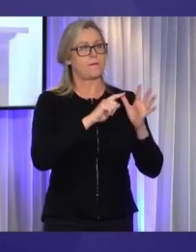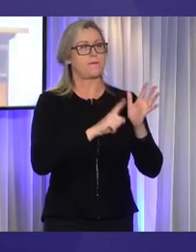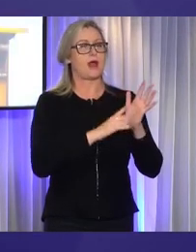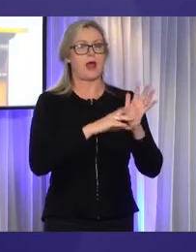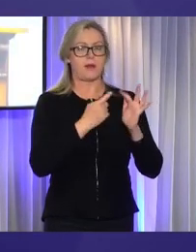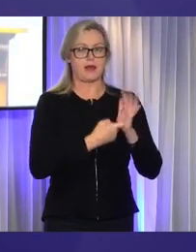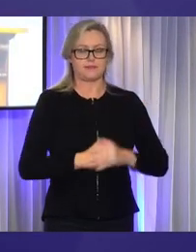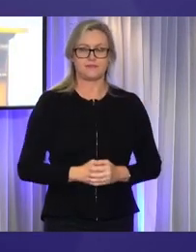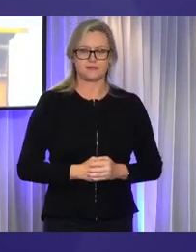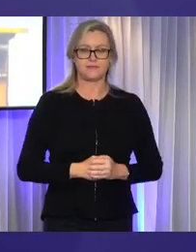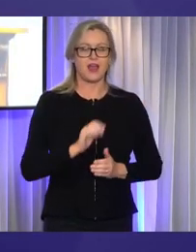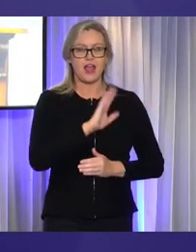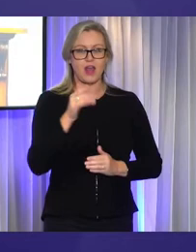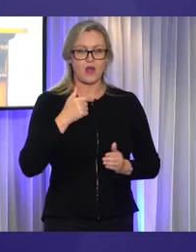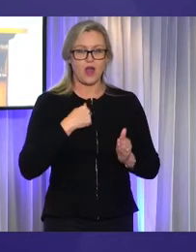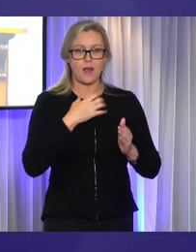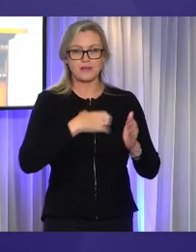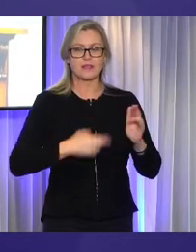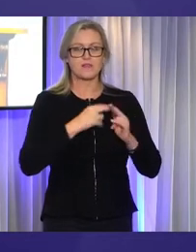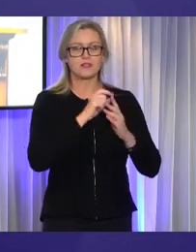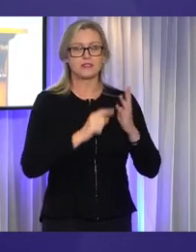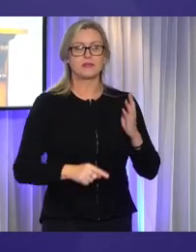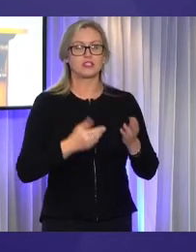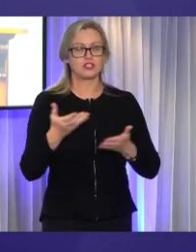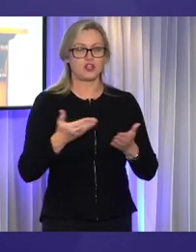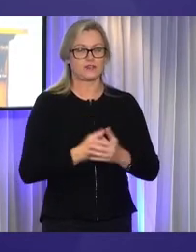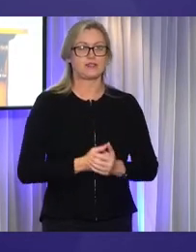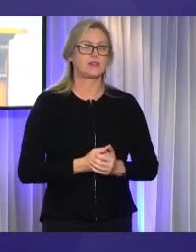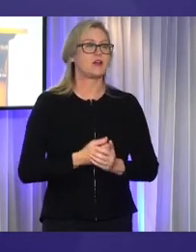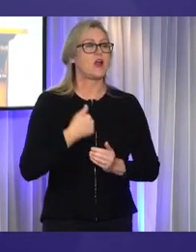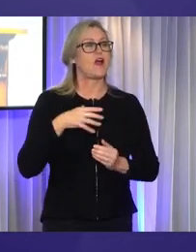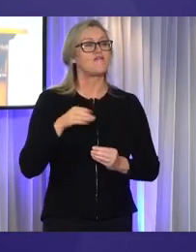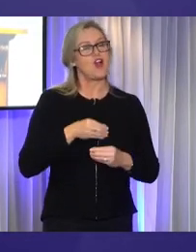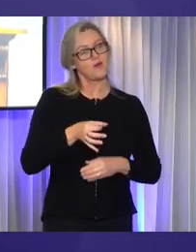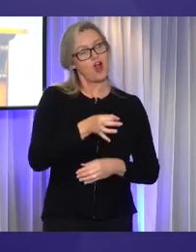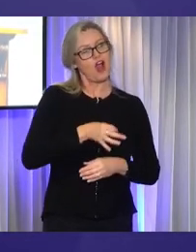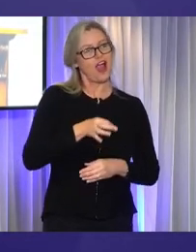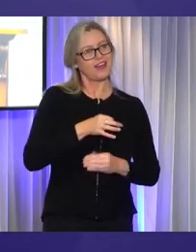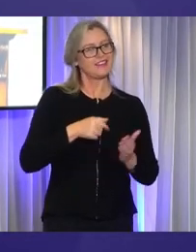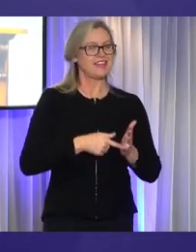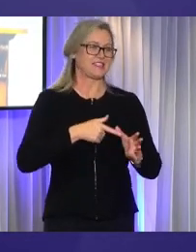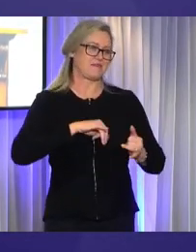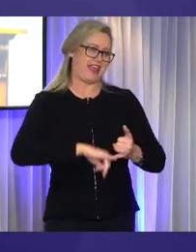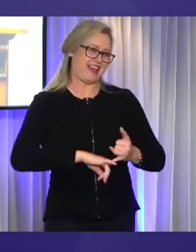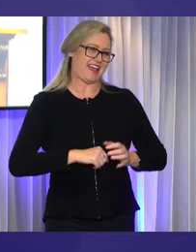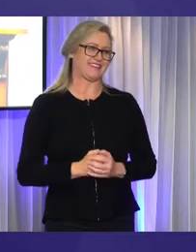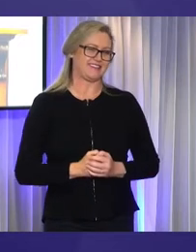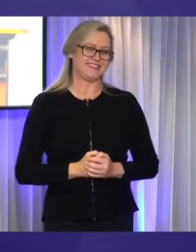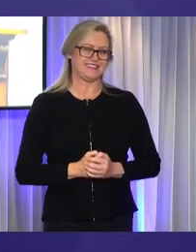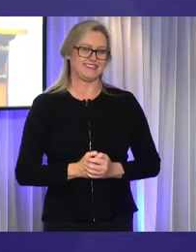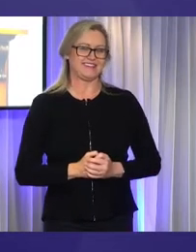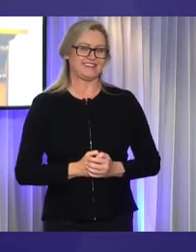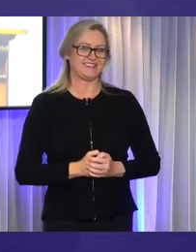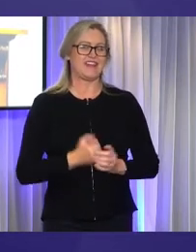everyone, I'm Jo Palmer, Minister for Disability Services, joining you from the island of Truita Tasmania. It's extremely